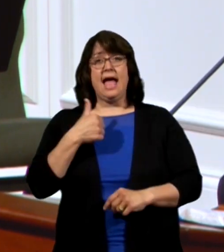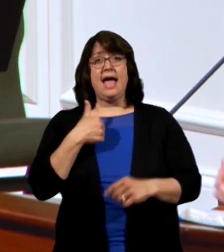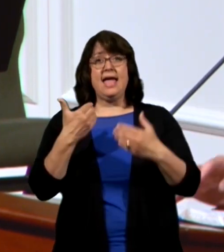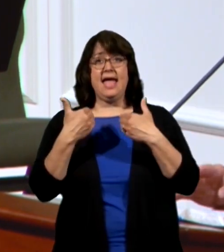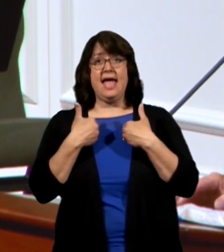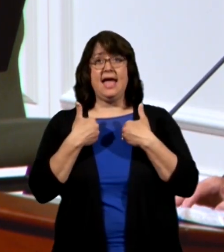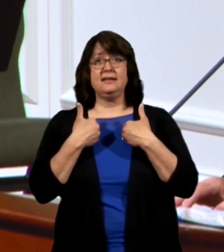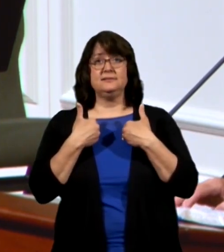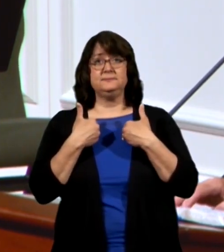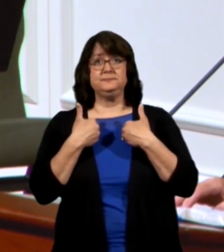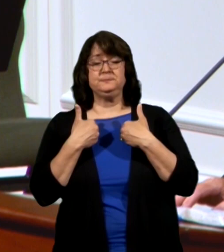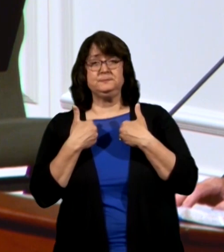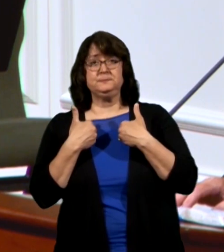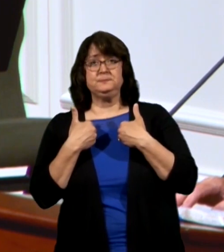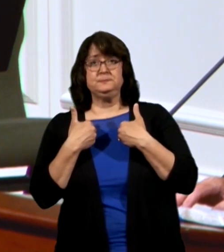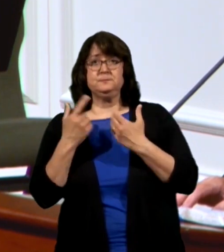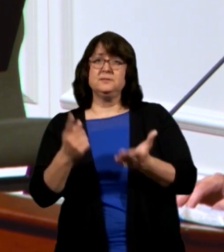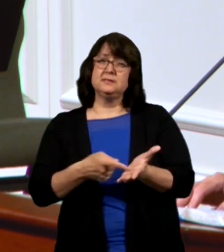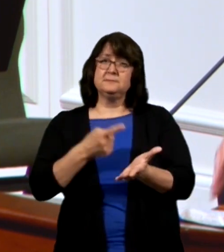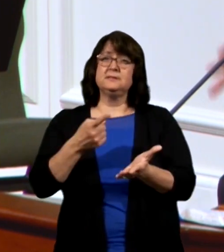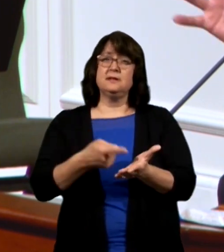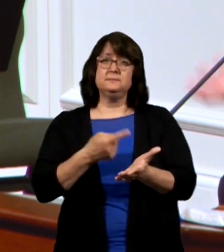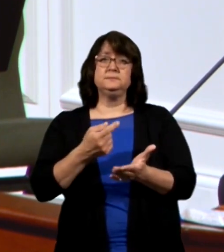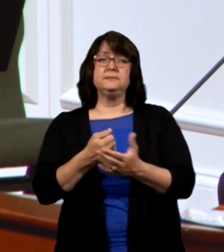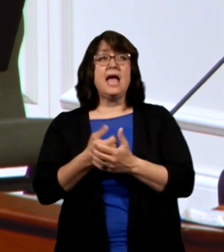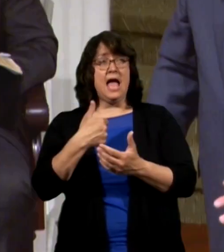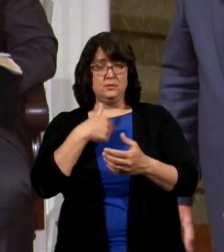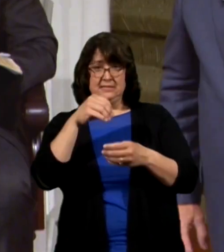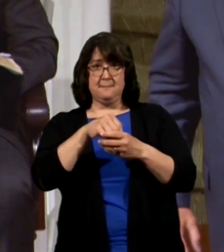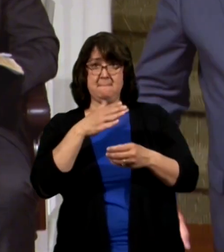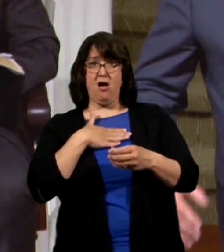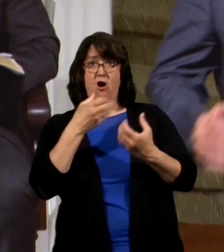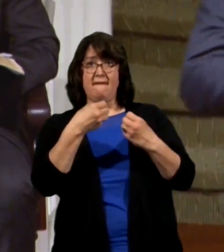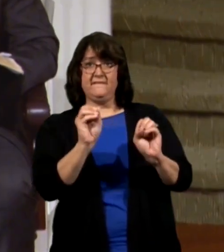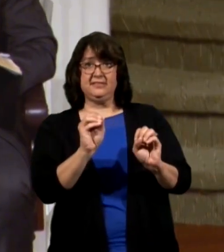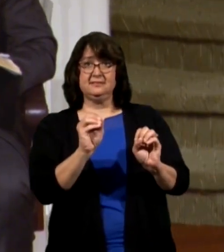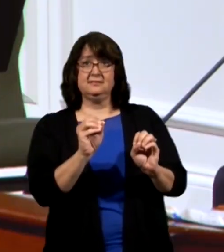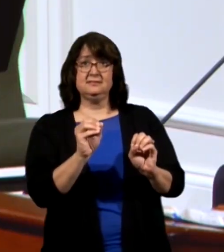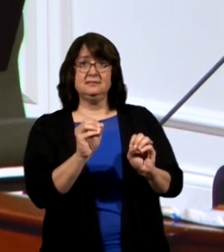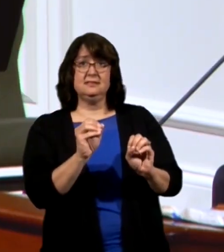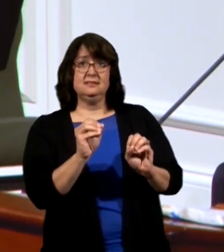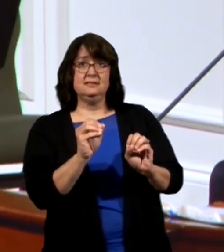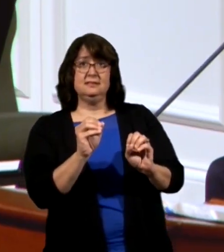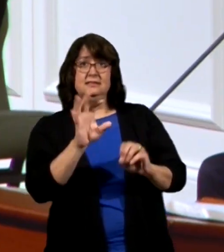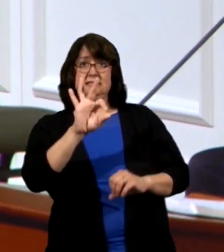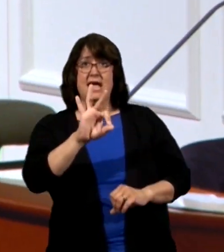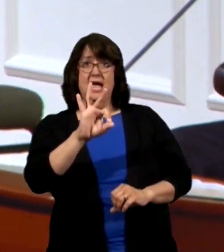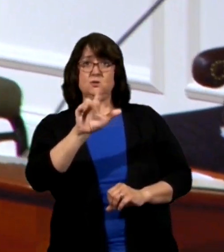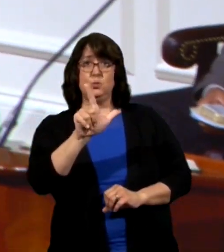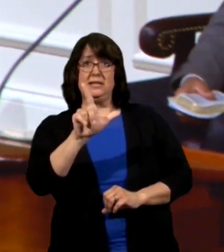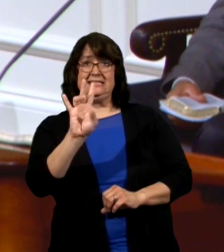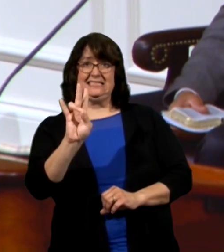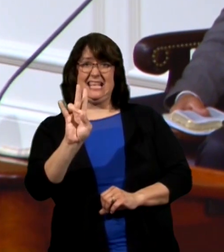occasion I was in my office 927